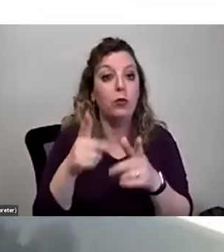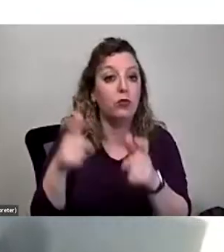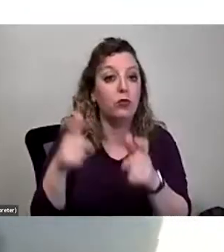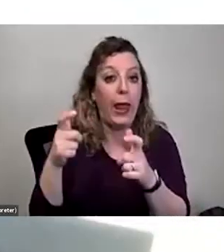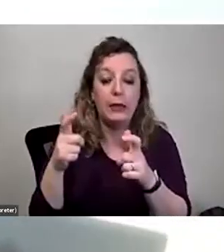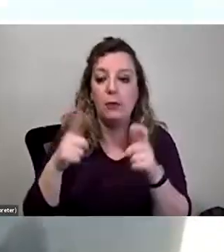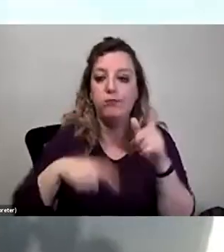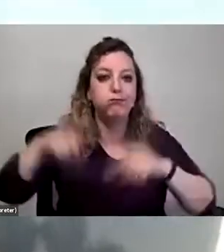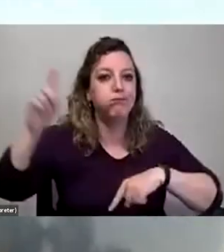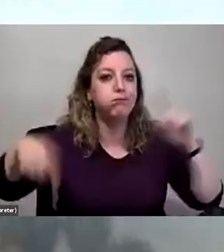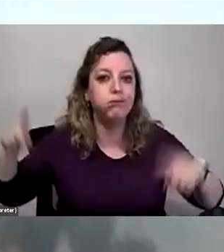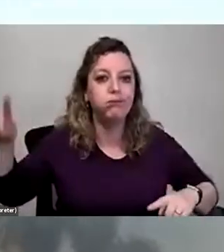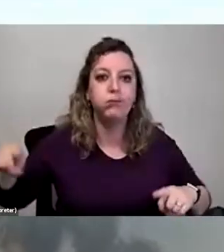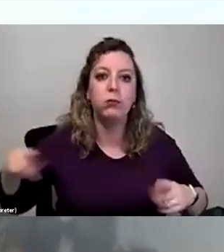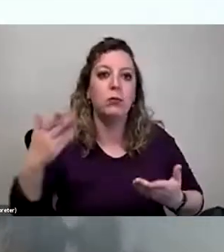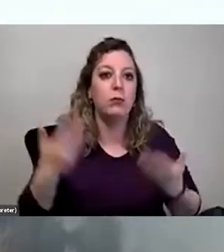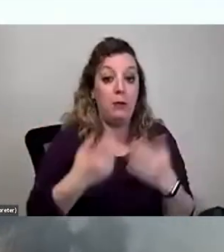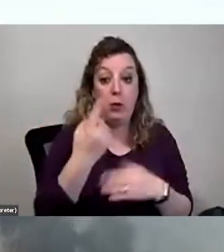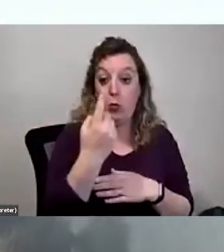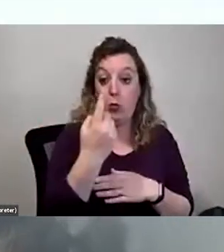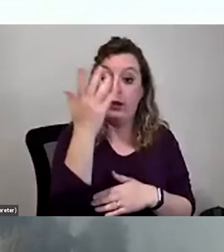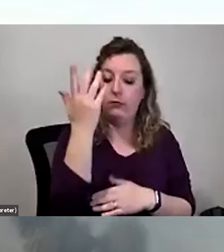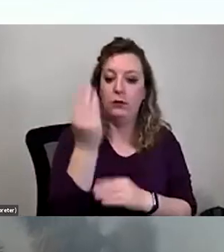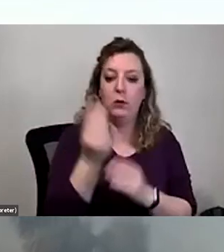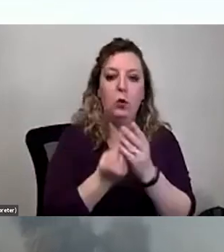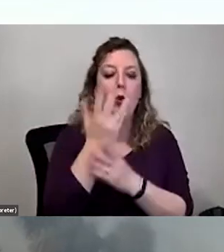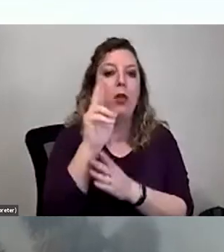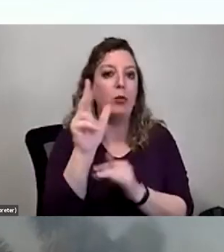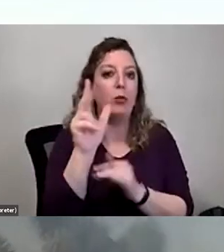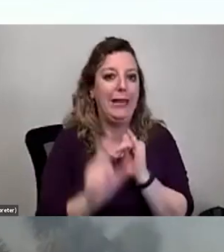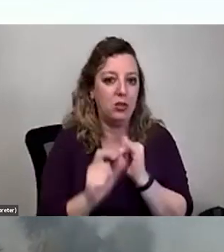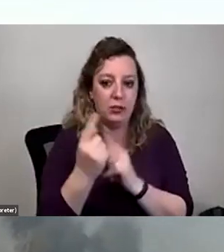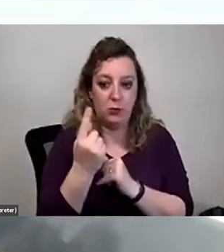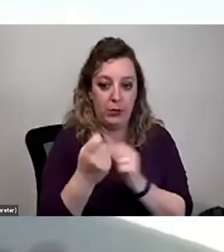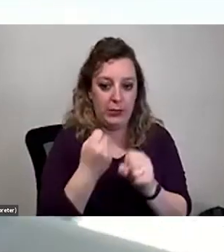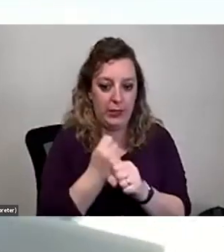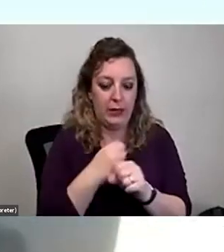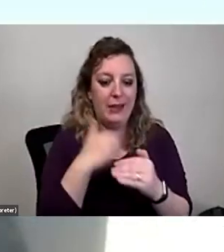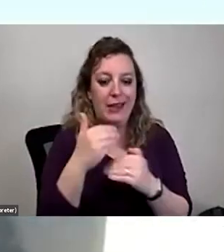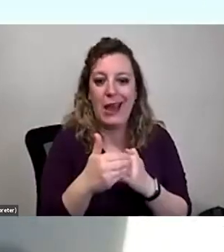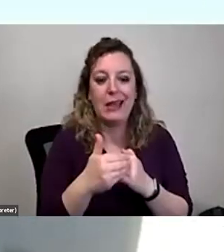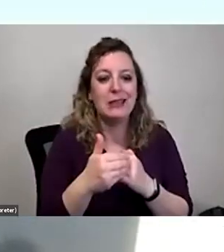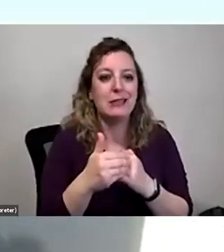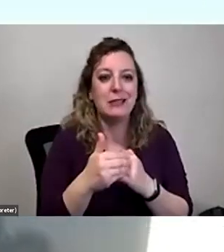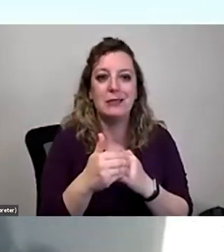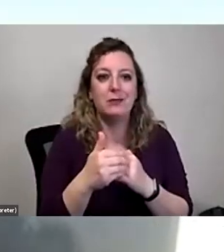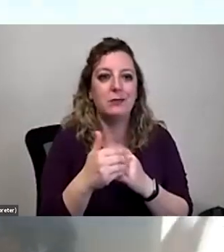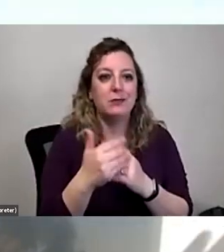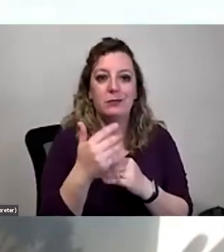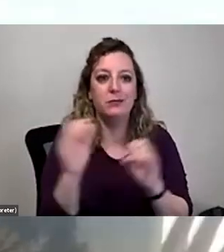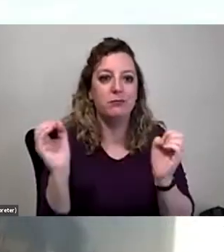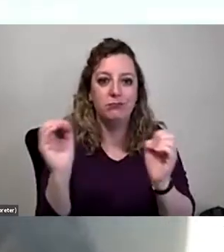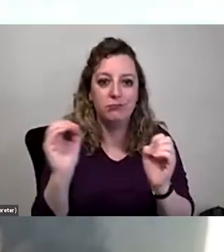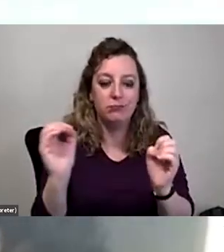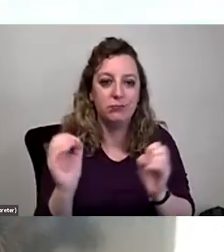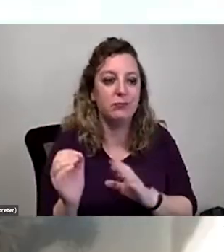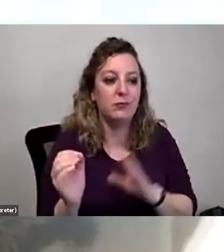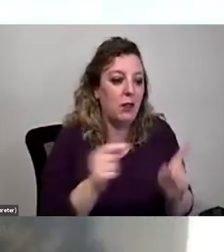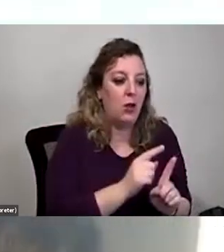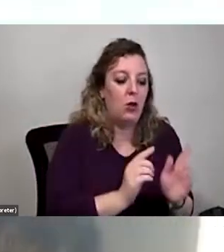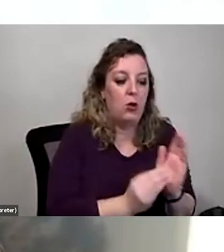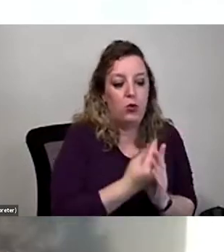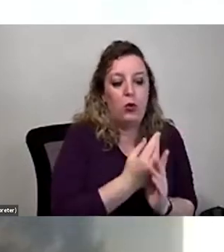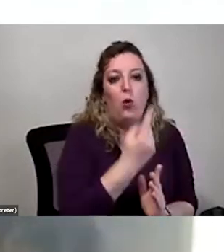one will grow three inches in one year and then not grow at all for the next 10 years. Maybe the one next to it will grow one inch